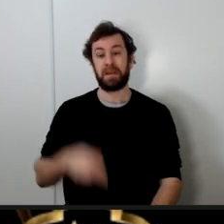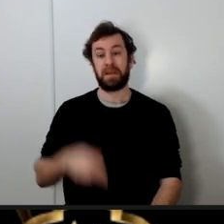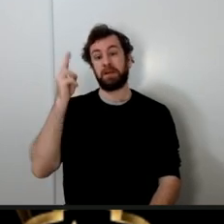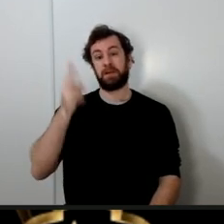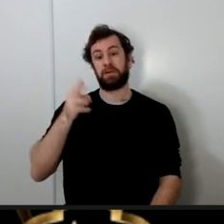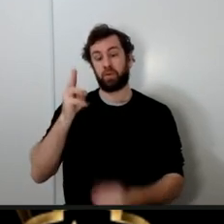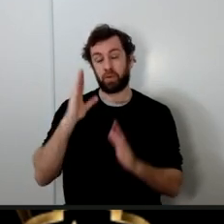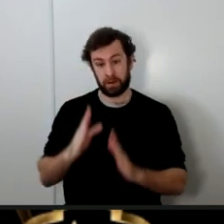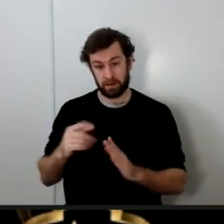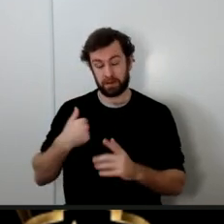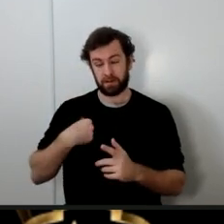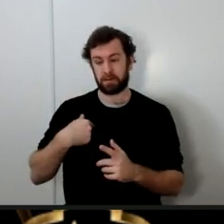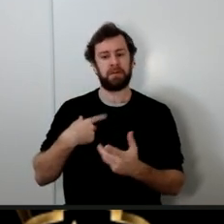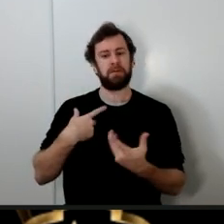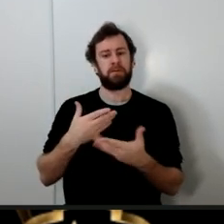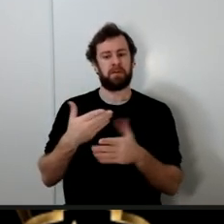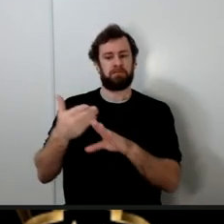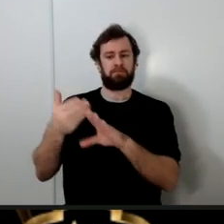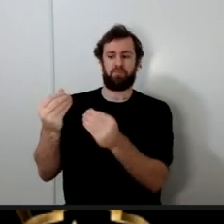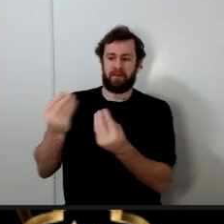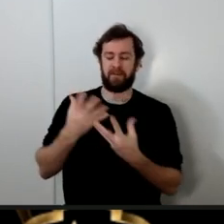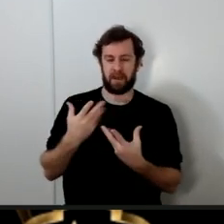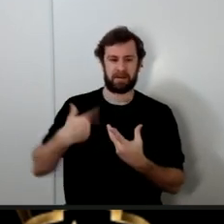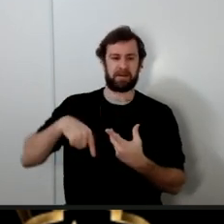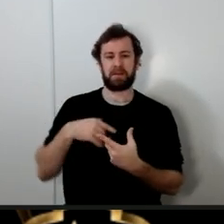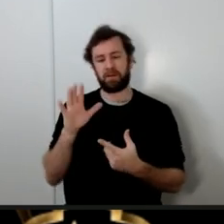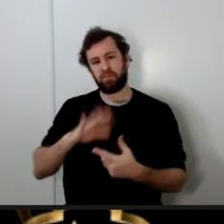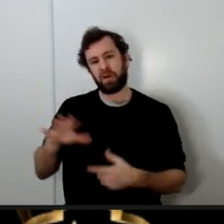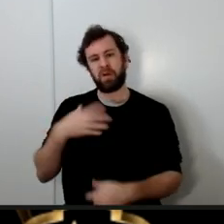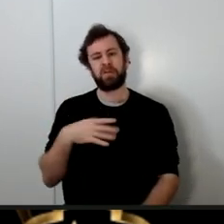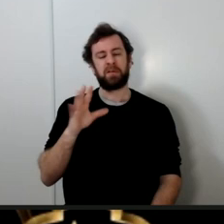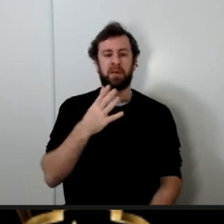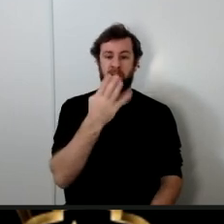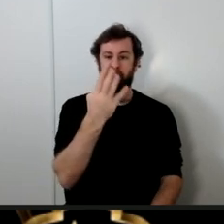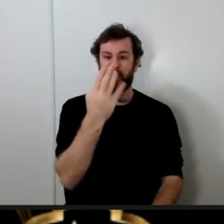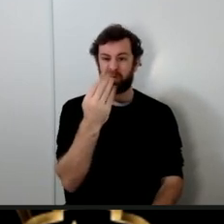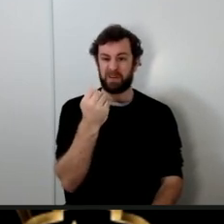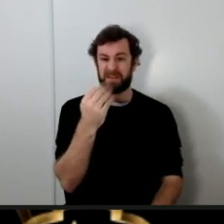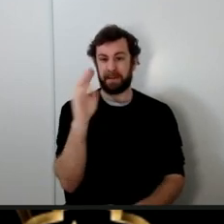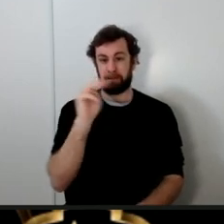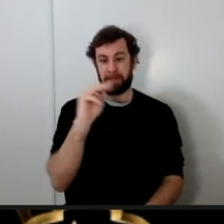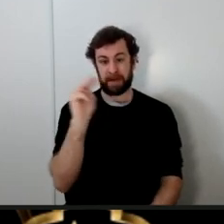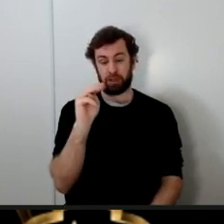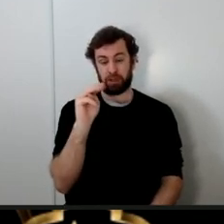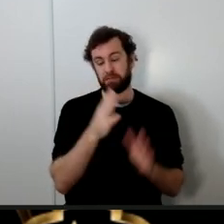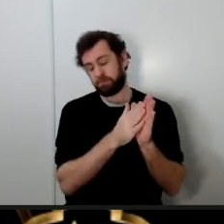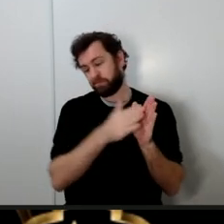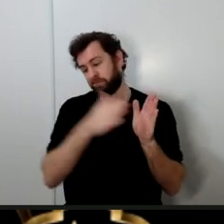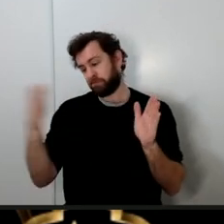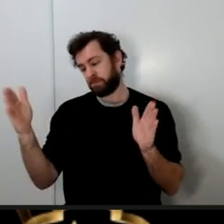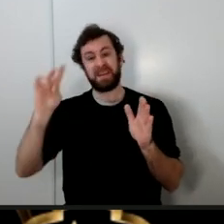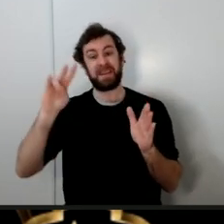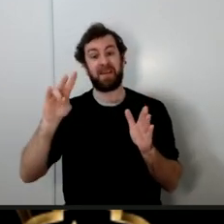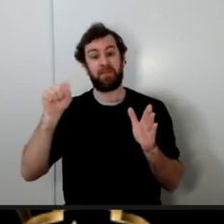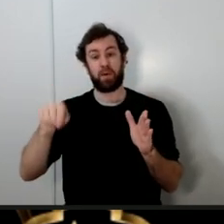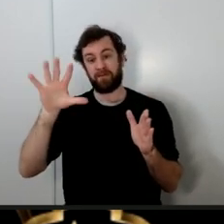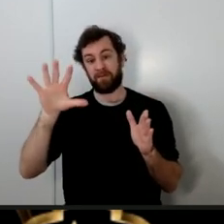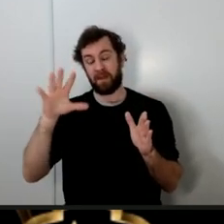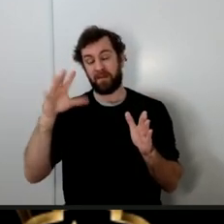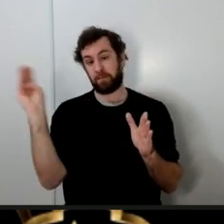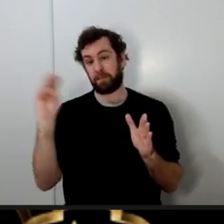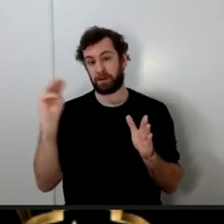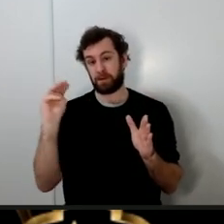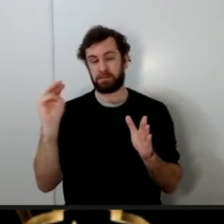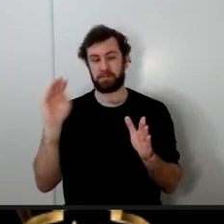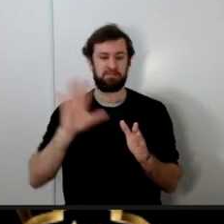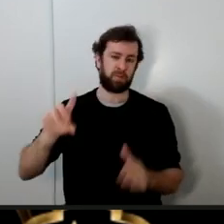house of Fatima it was approximately 14 meters by 7.5 meters that's a hundred square